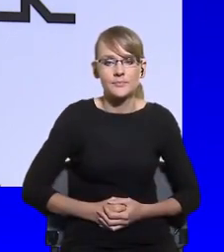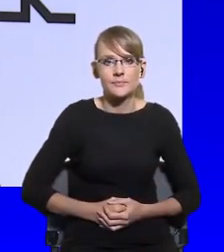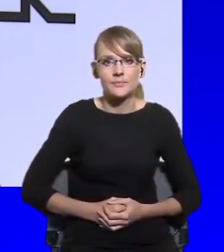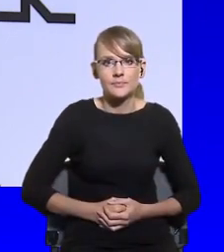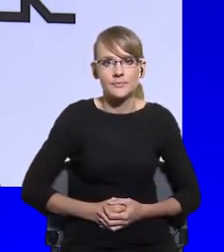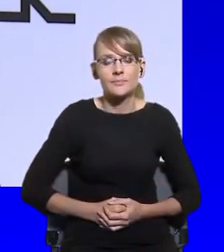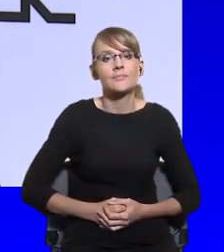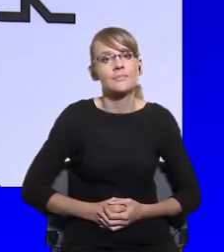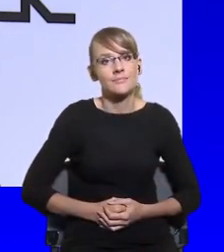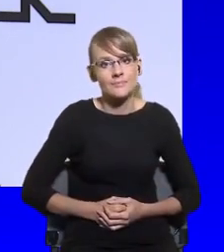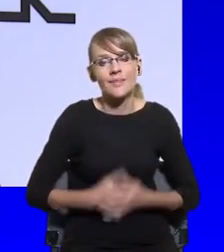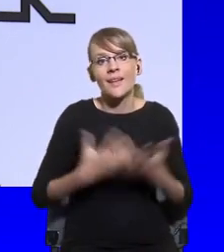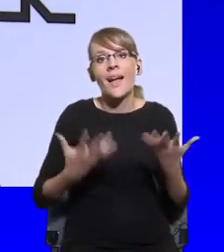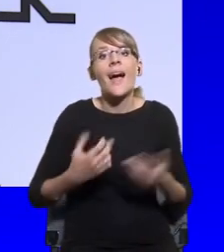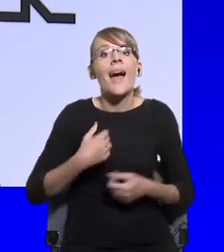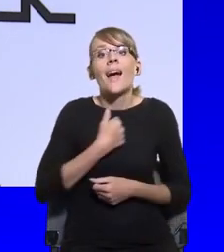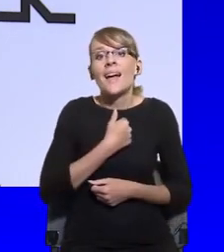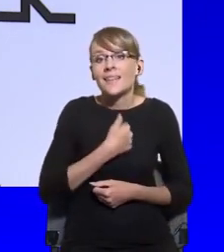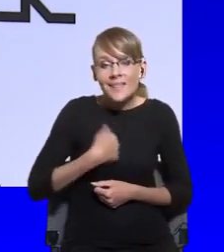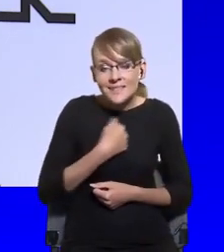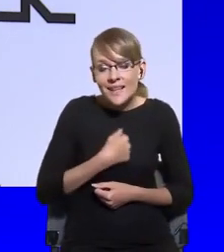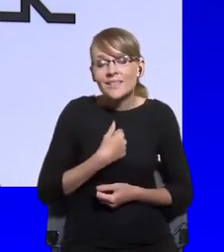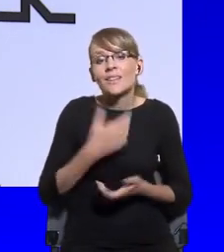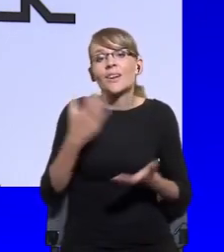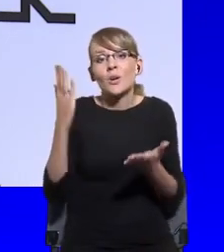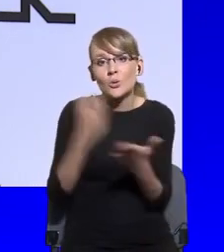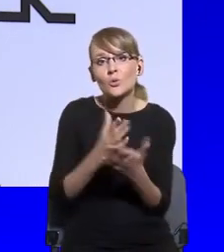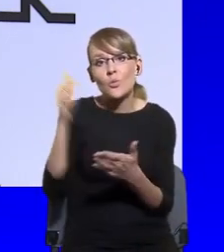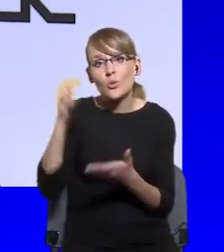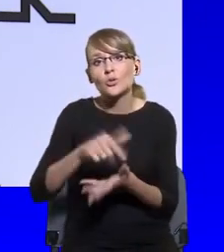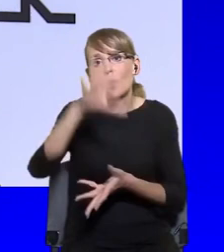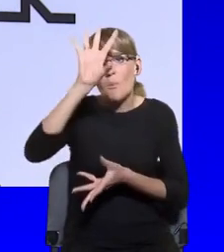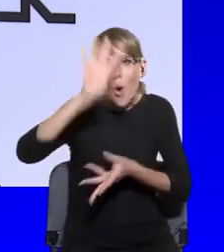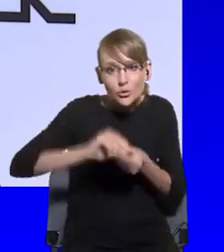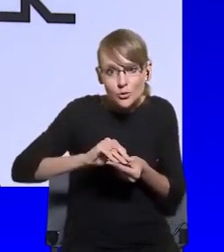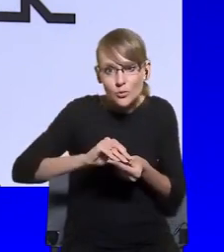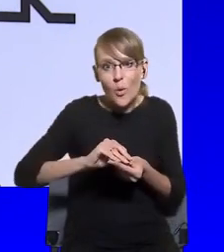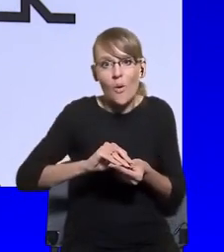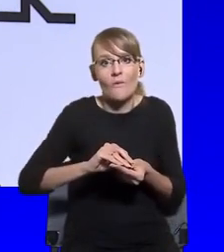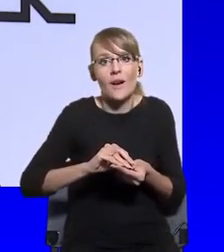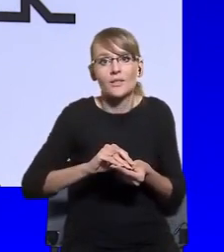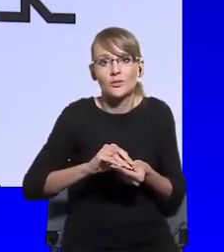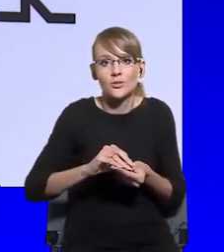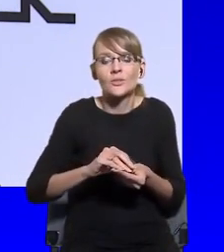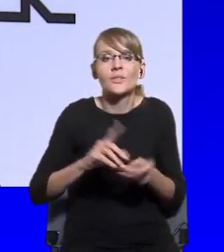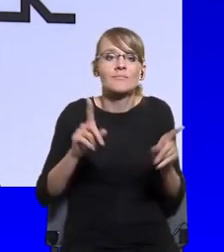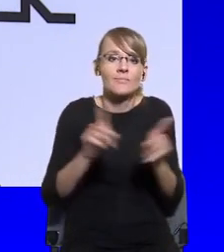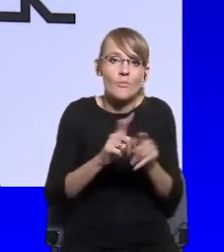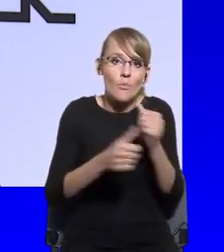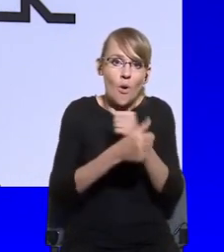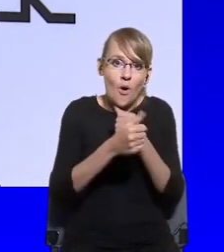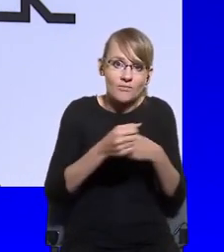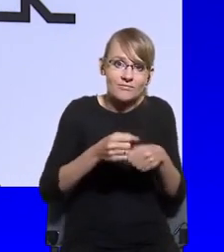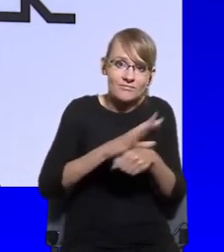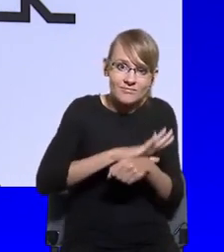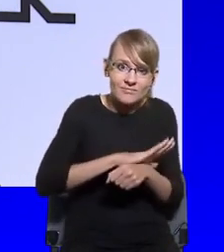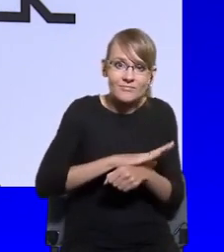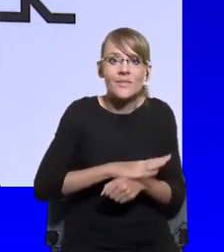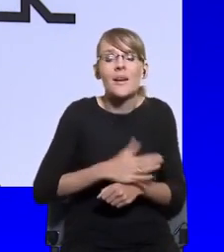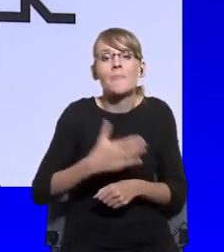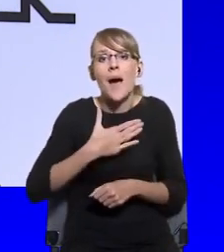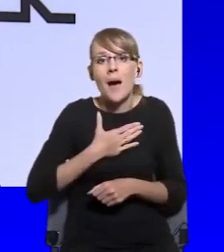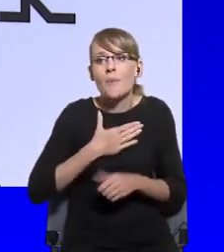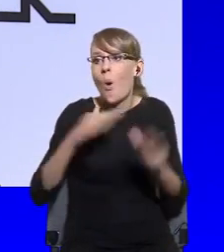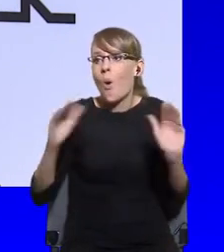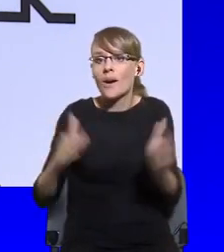also for, uh, for COVID reasons because of the restrictions of, of, of, of the way that we use the, the